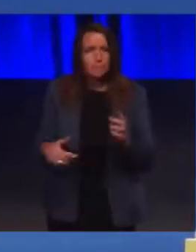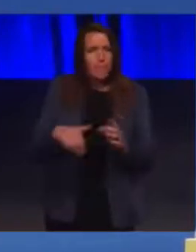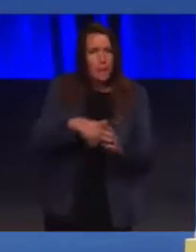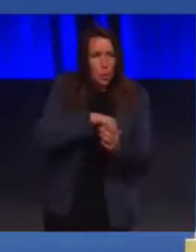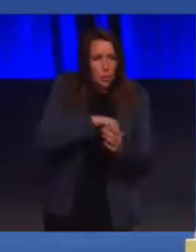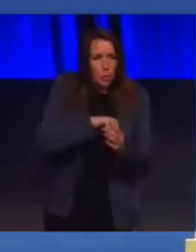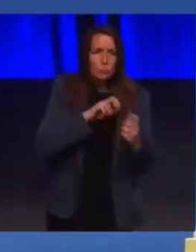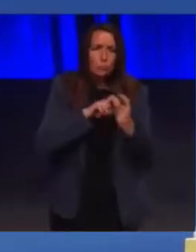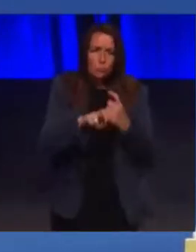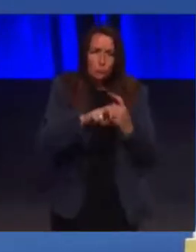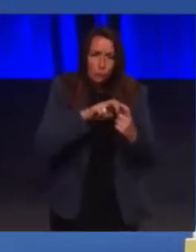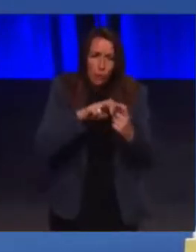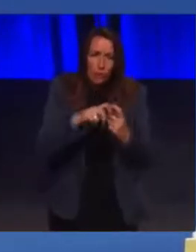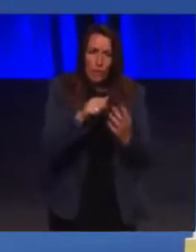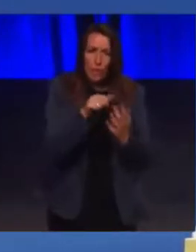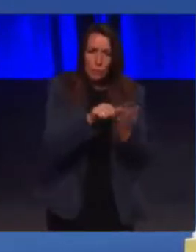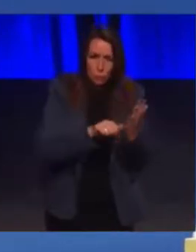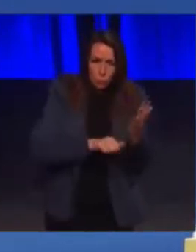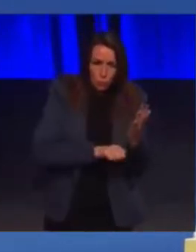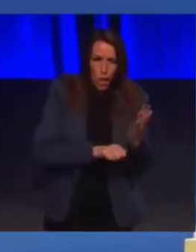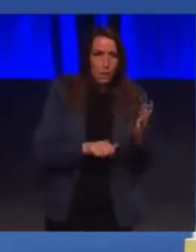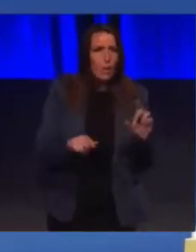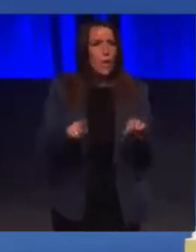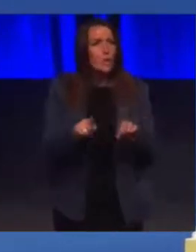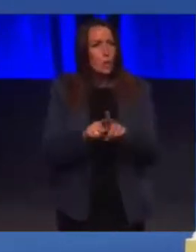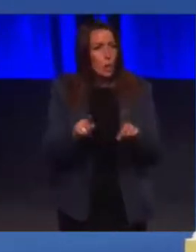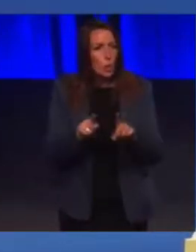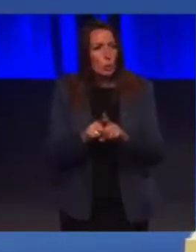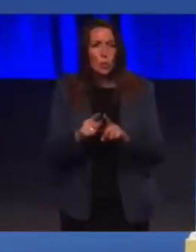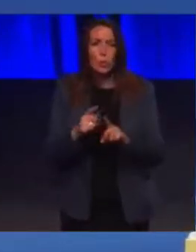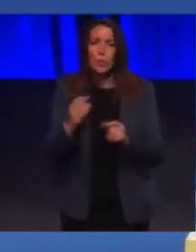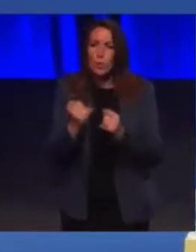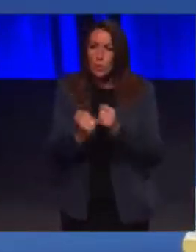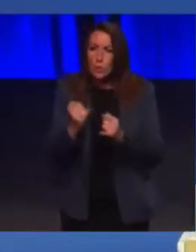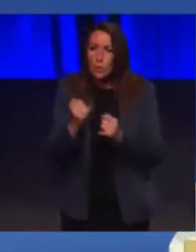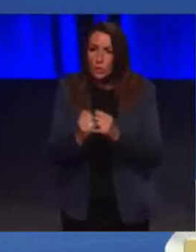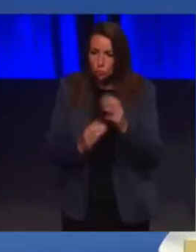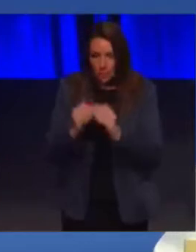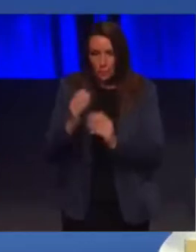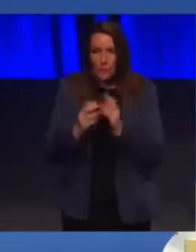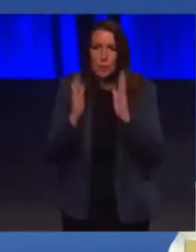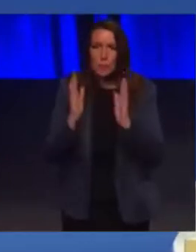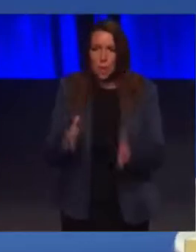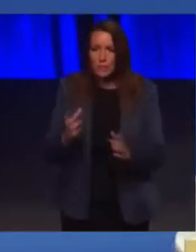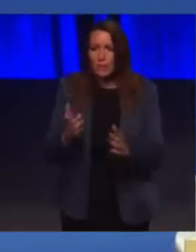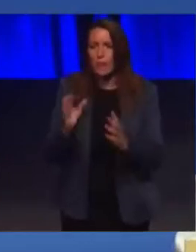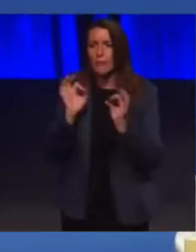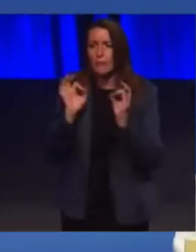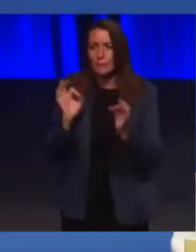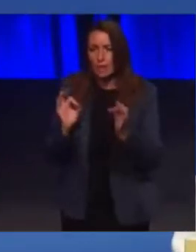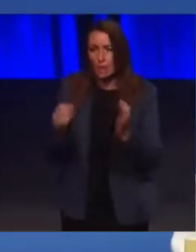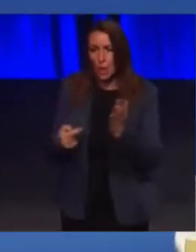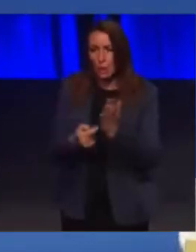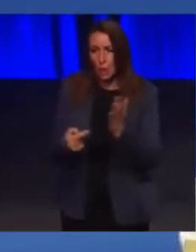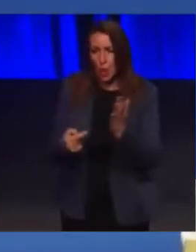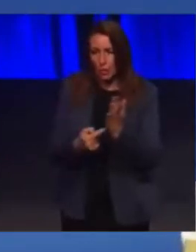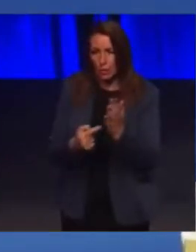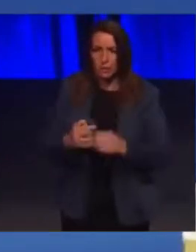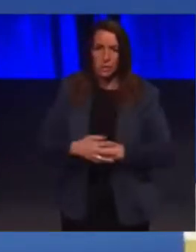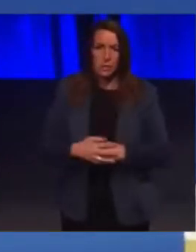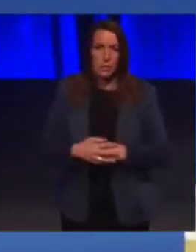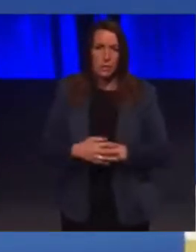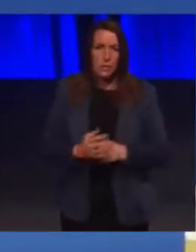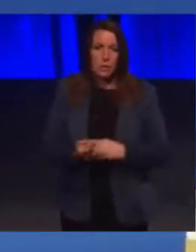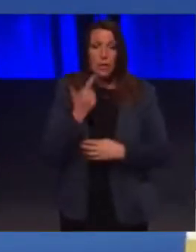and committed to making them available in buildings our new social security agency will operate from. And I was truly over the moon